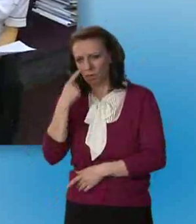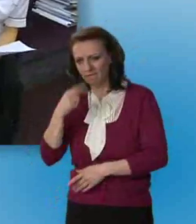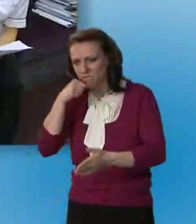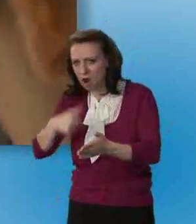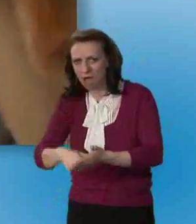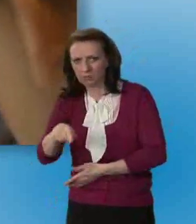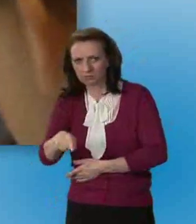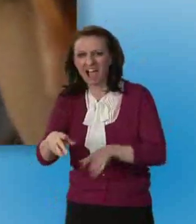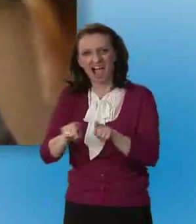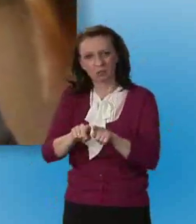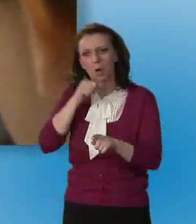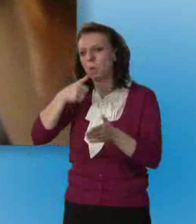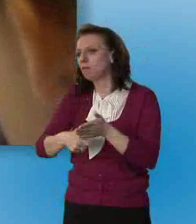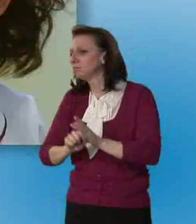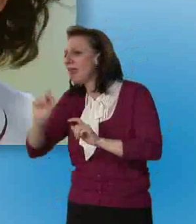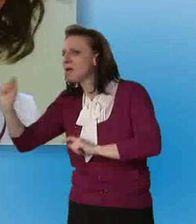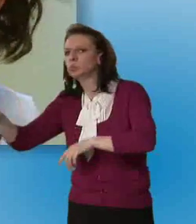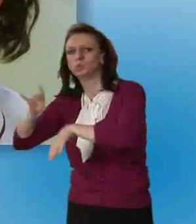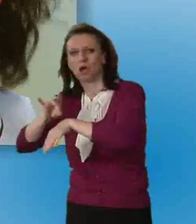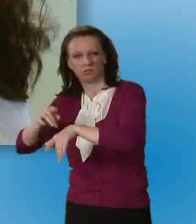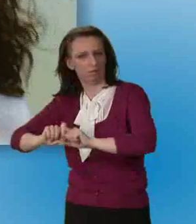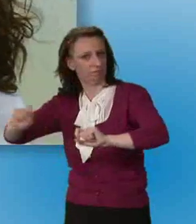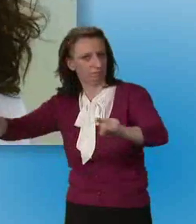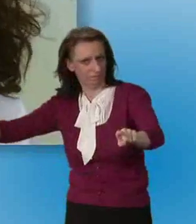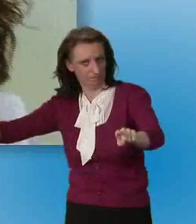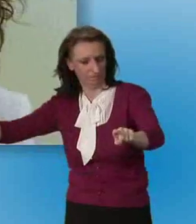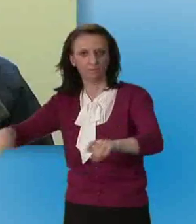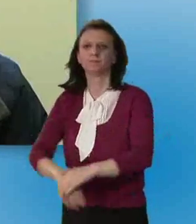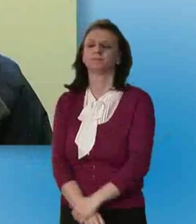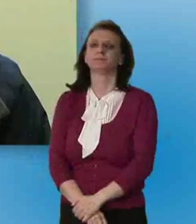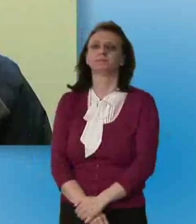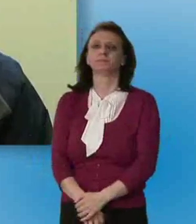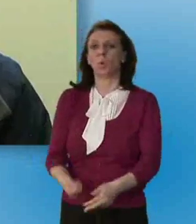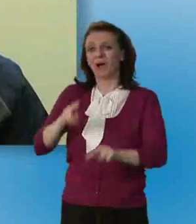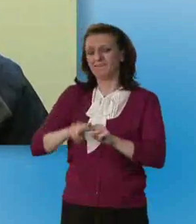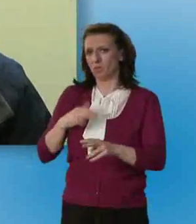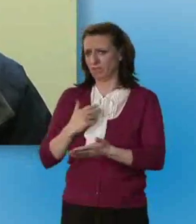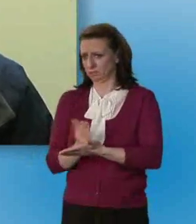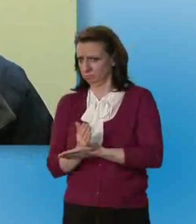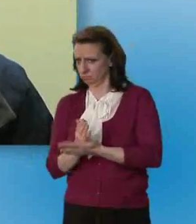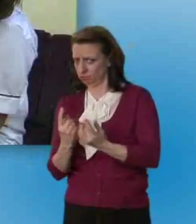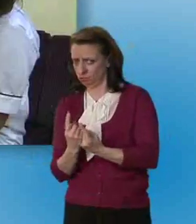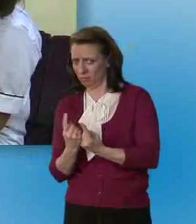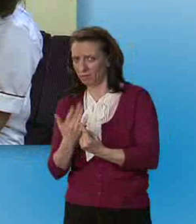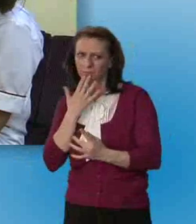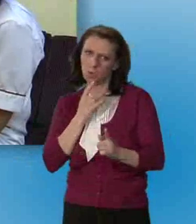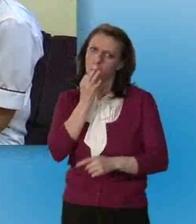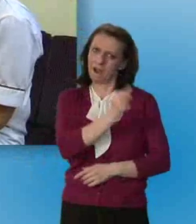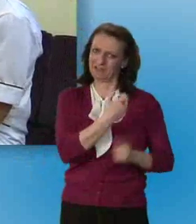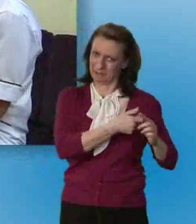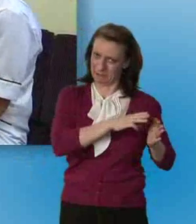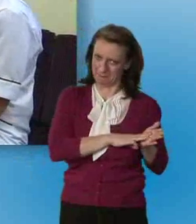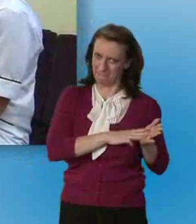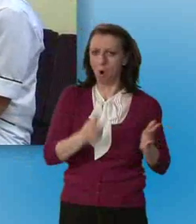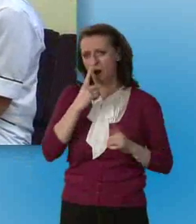mail and the letter will also go out to your GP as well all right. Now if there's anything that you're unsure about if you speak to Kim or if you want to give us a